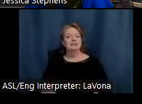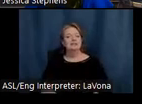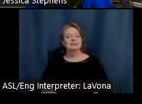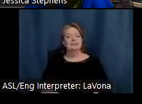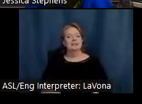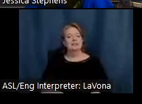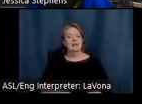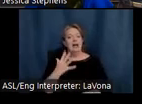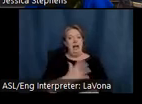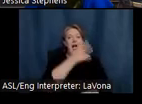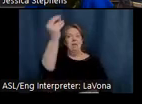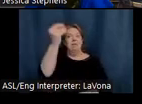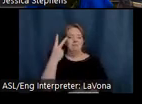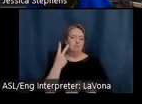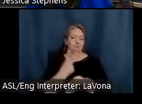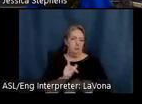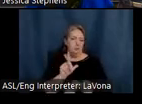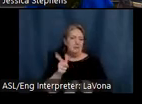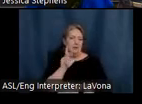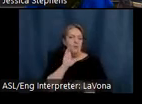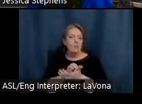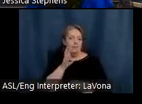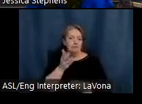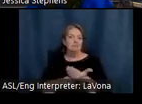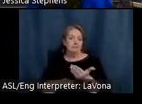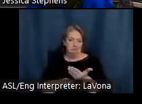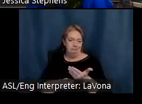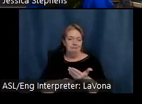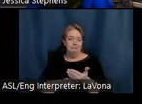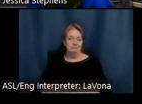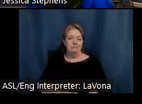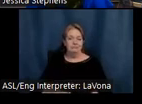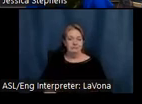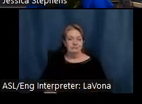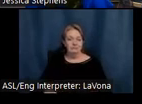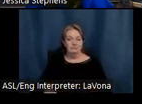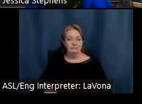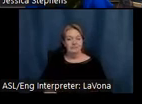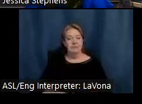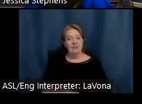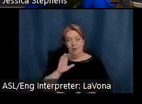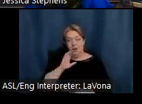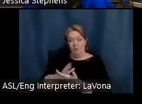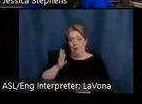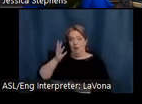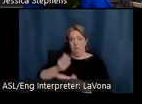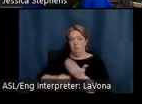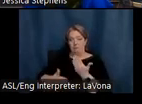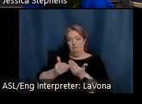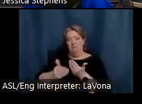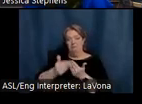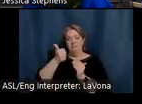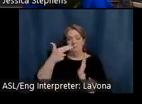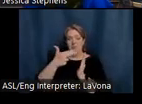days later, she passed away. After her passing, he found it very difficult to paint. At